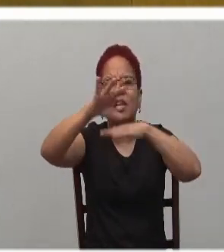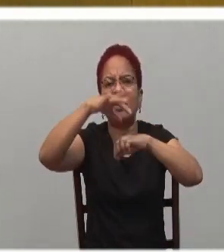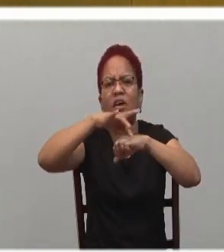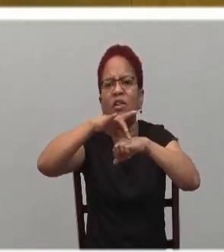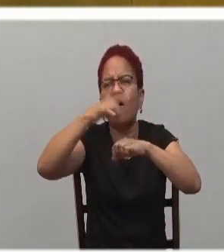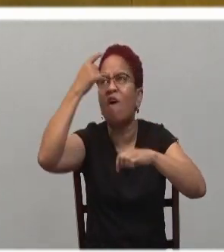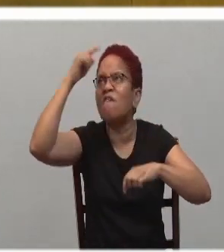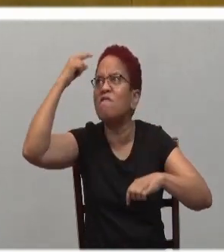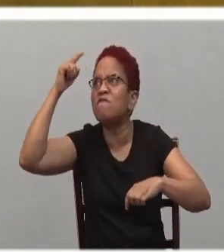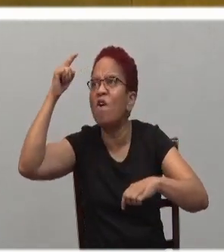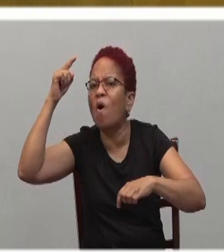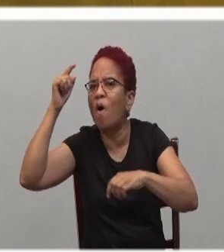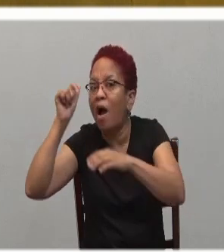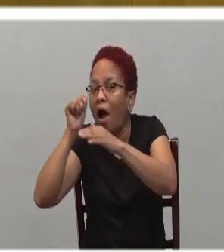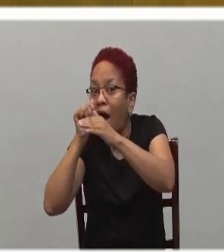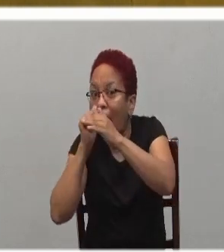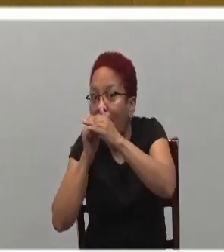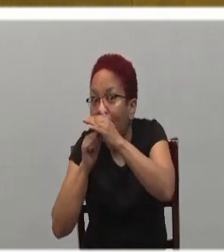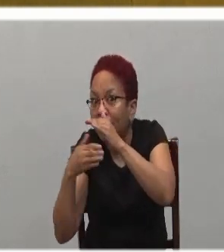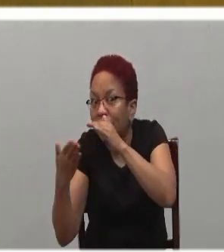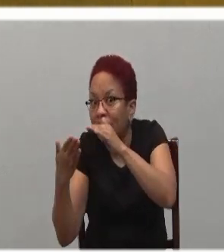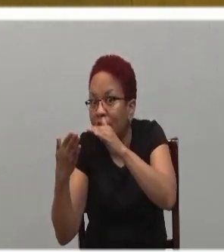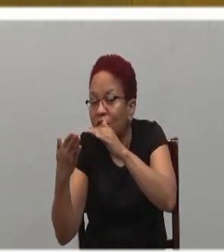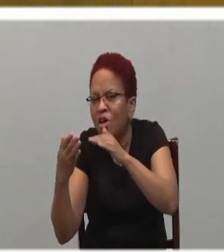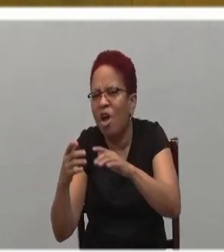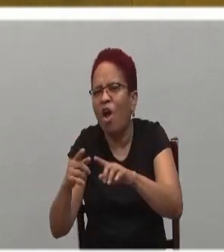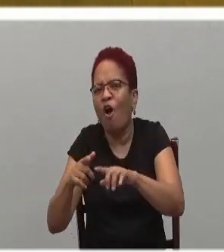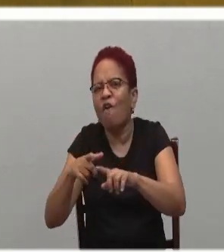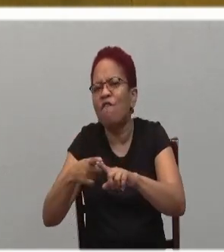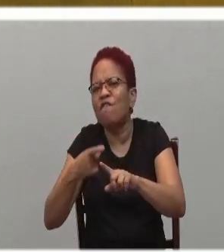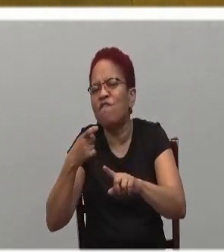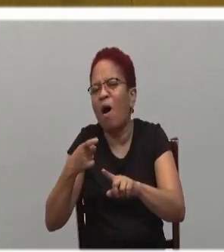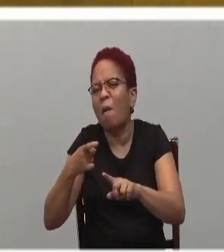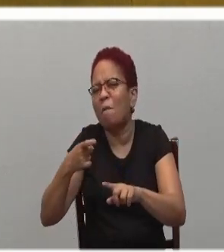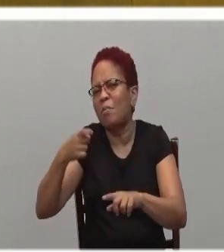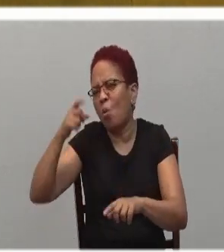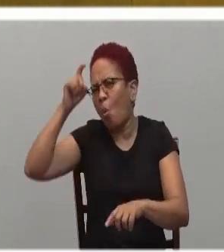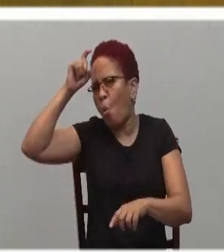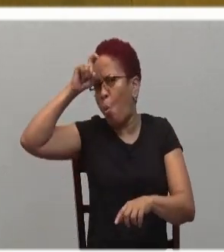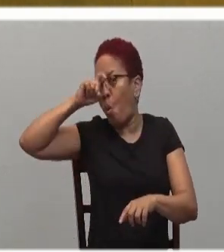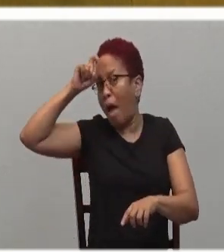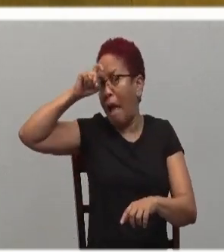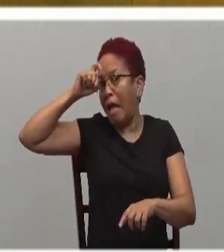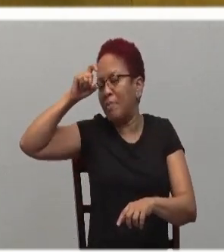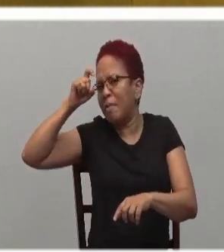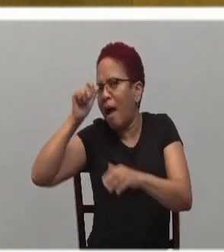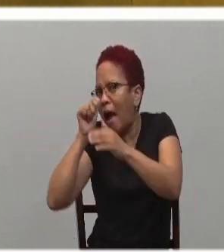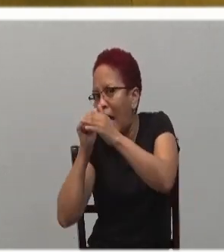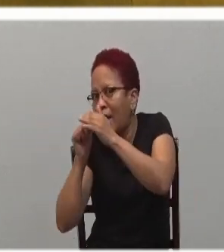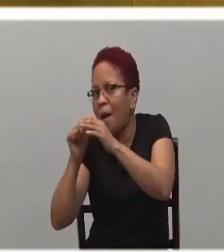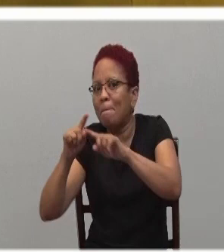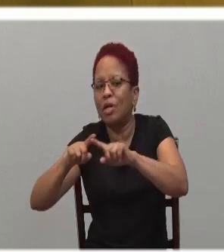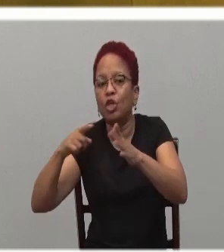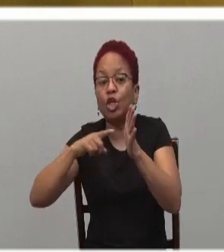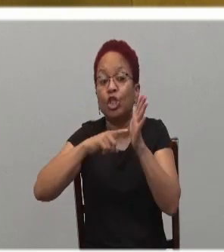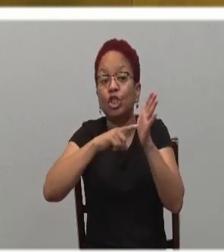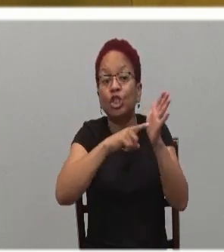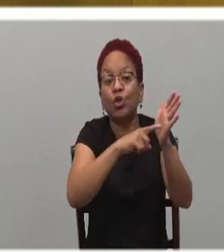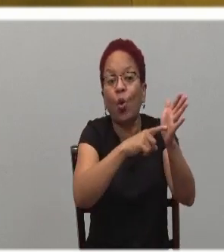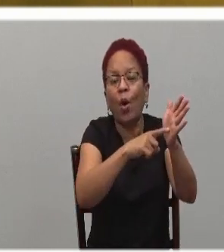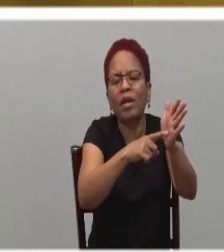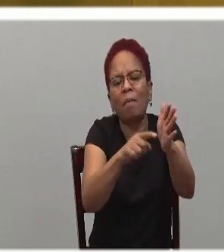for hiding these things from the learned and the clever and revealing them to mere children.